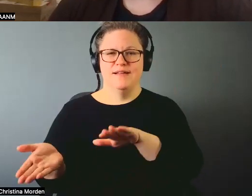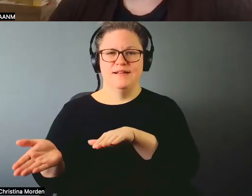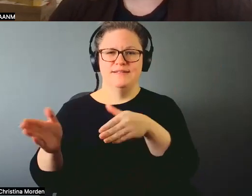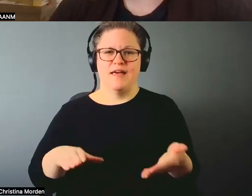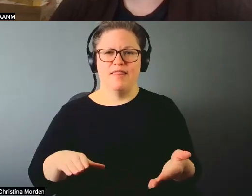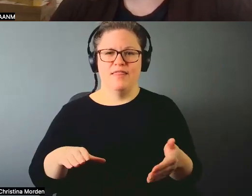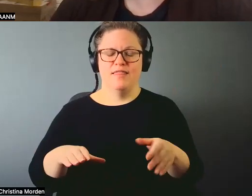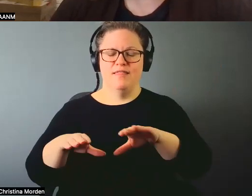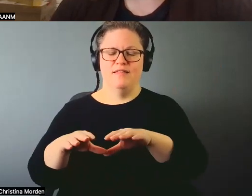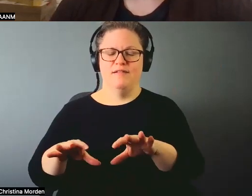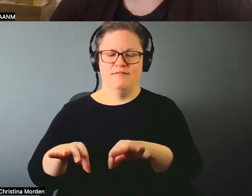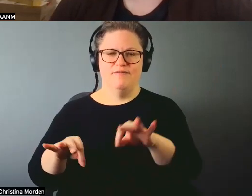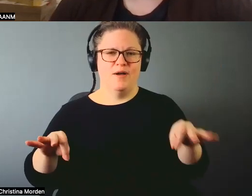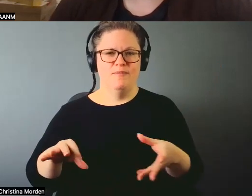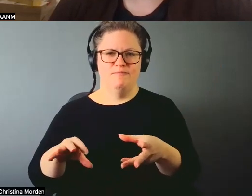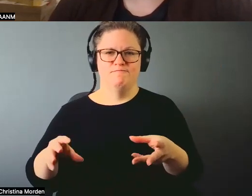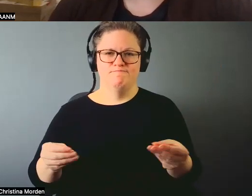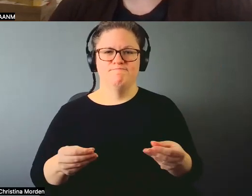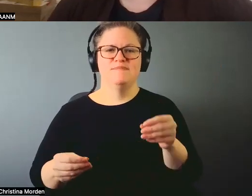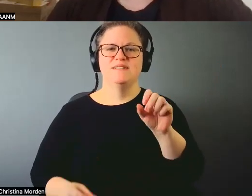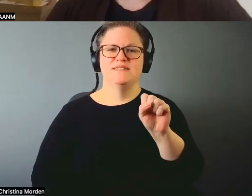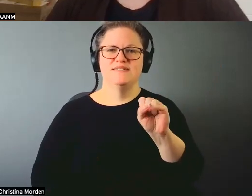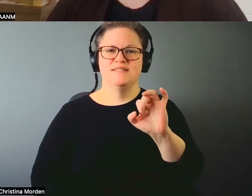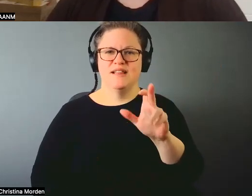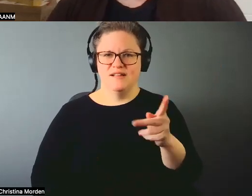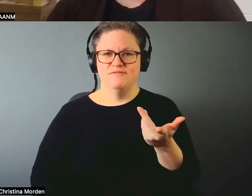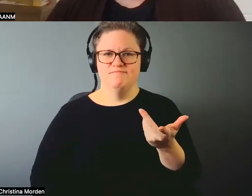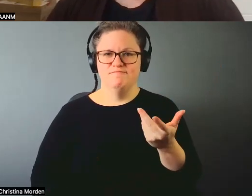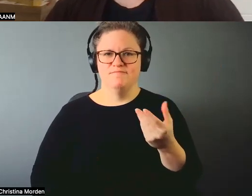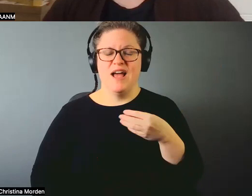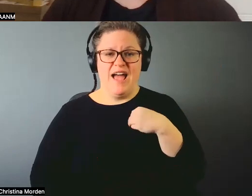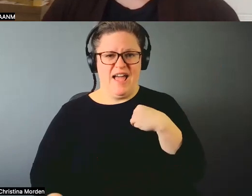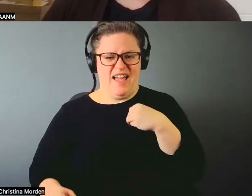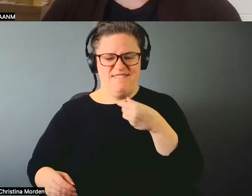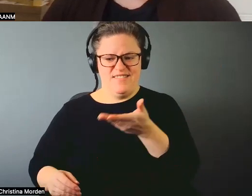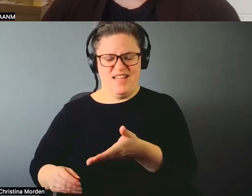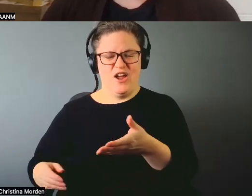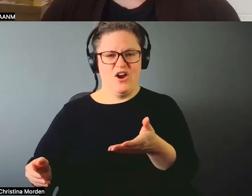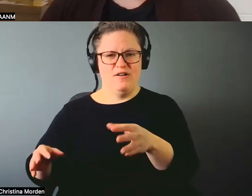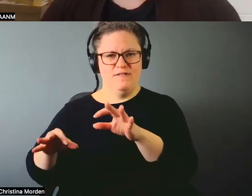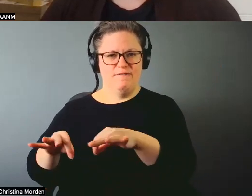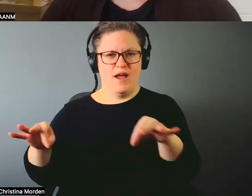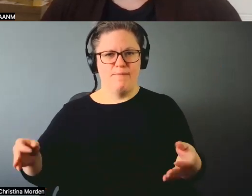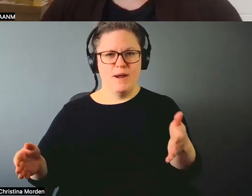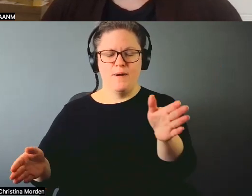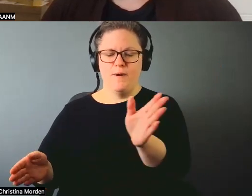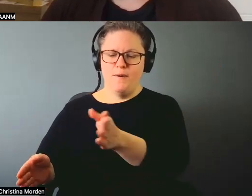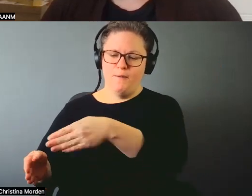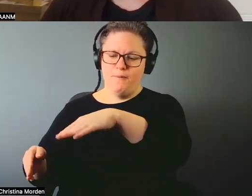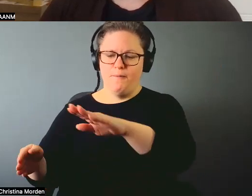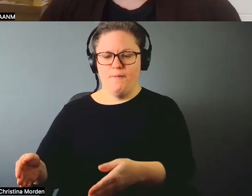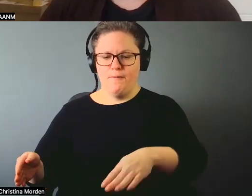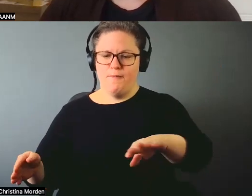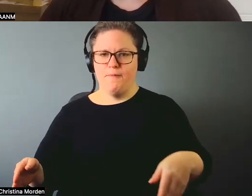Just my family, all knowing about that and the rituals that we learned when we were hanging out with the